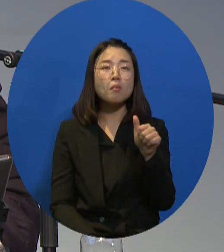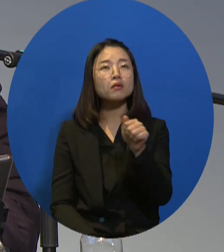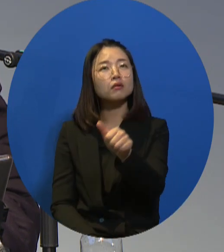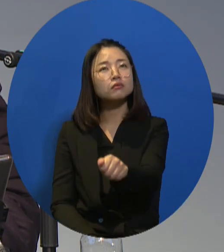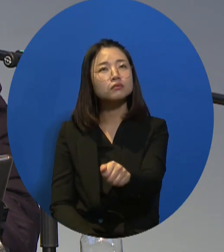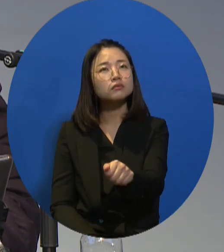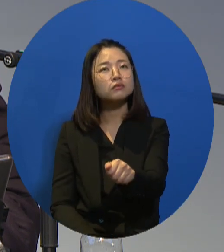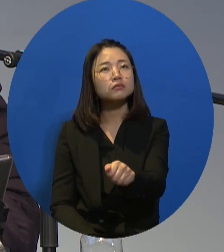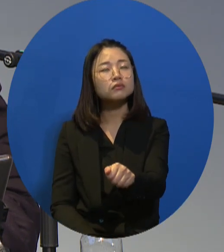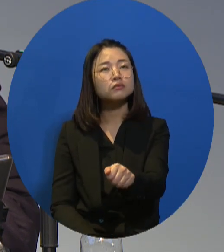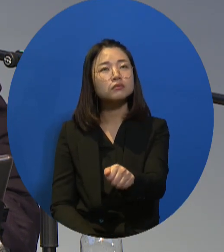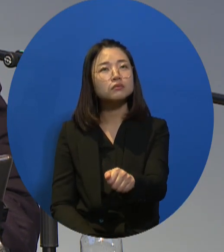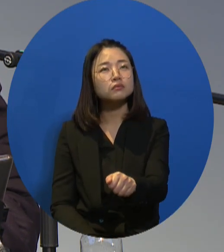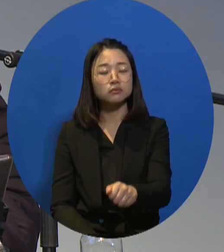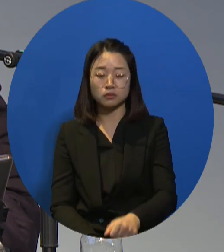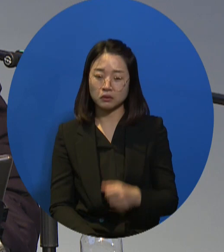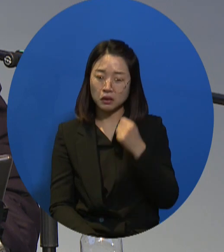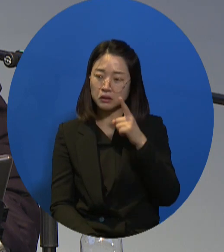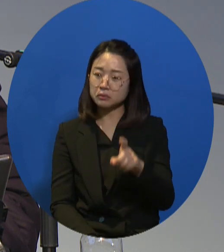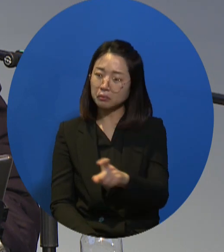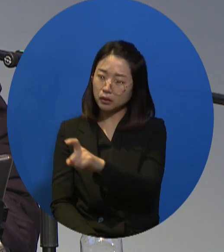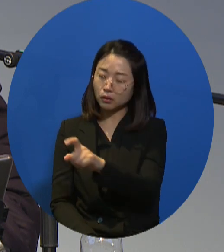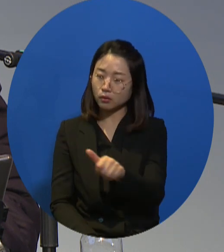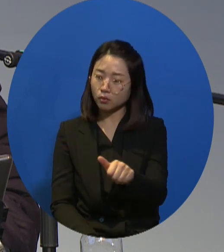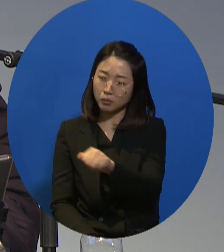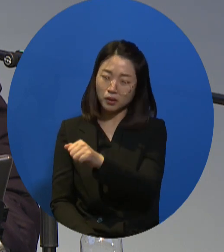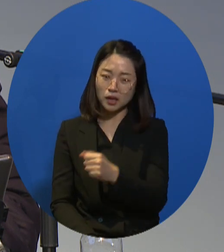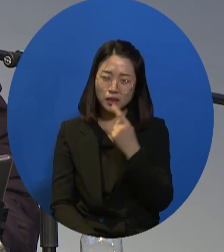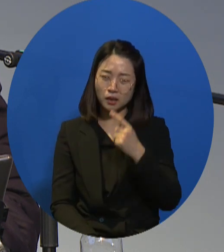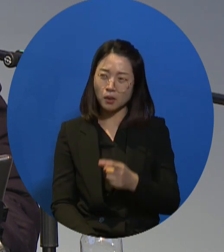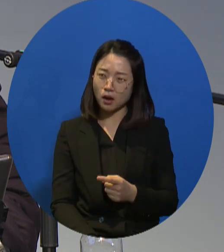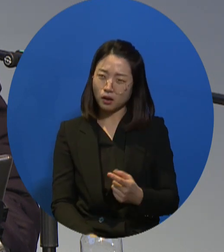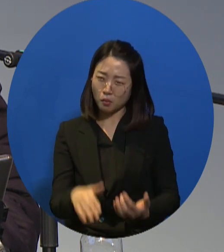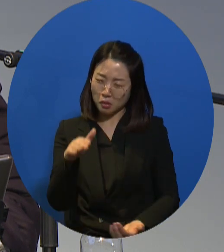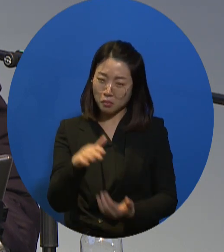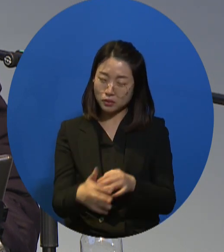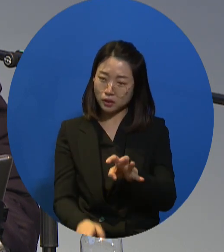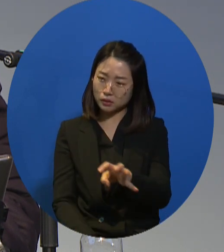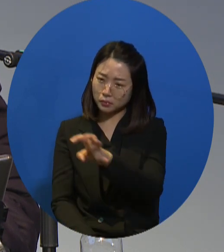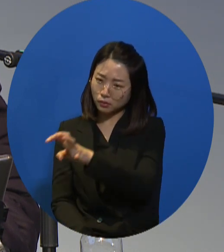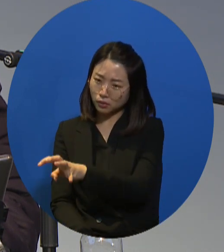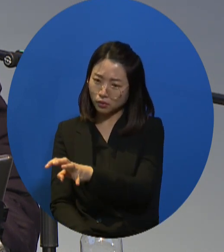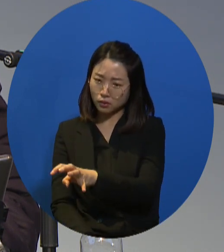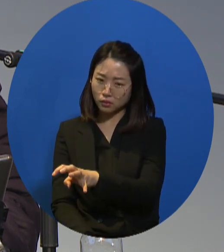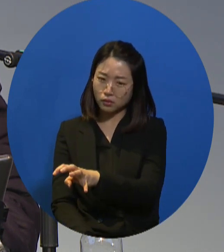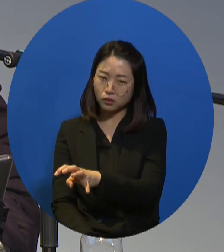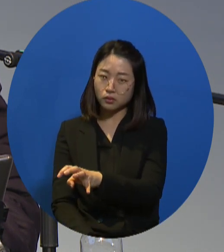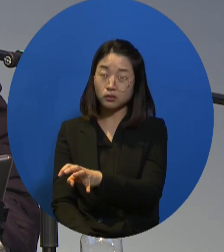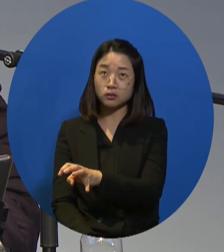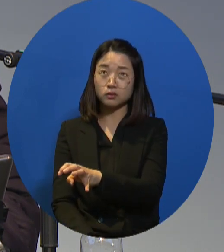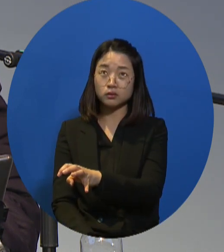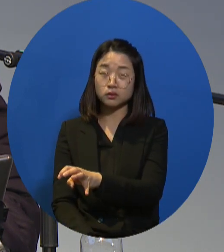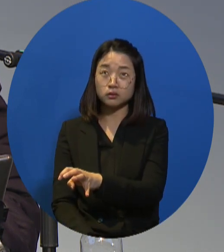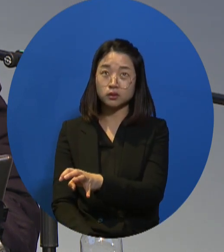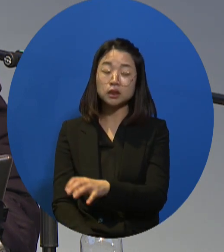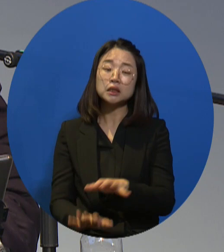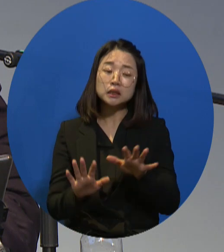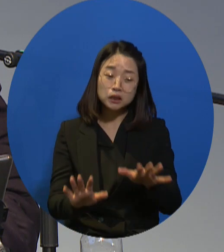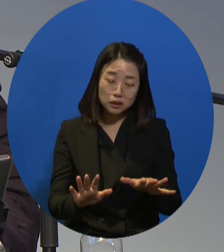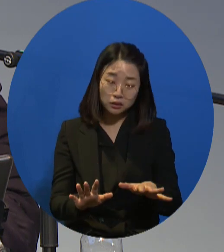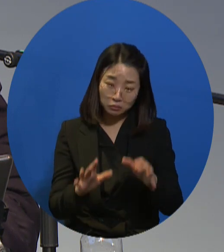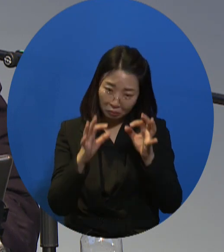Therefore, disabled persons would only earn 50,000 won or 100,000 won or 400,000 won per month.